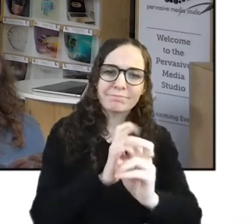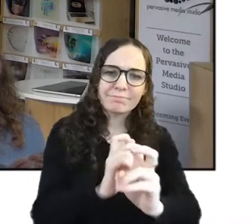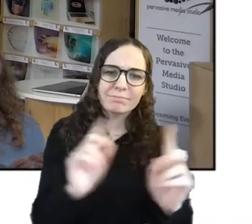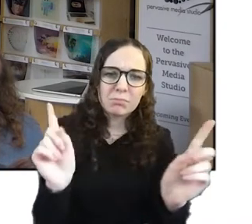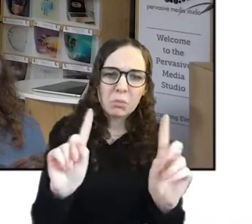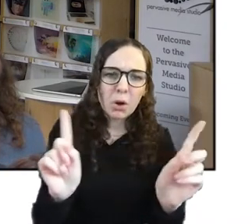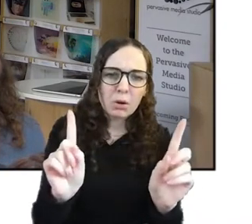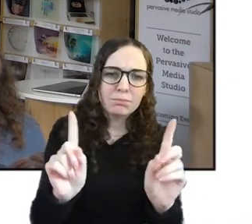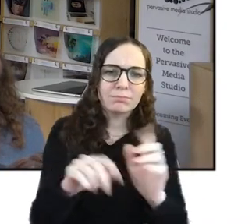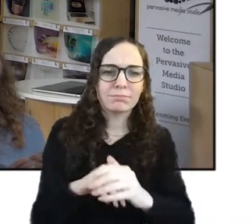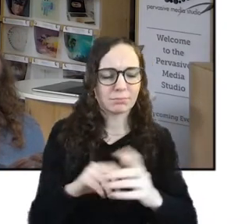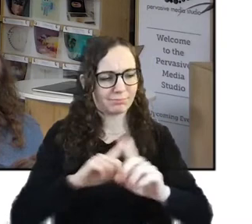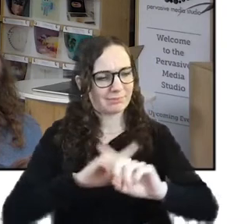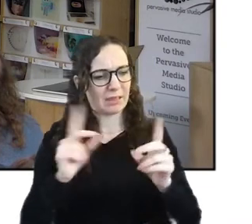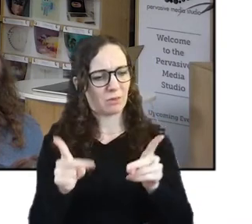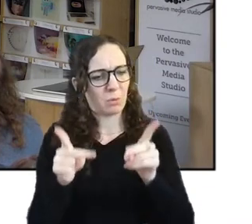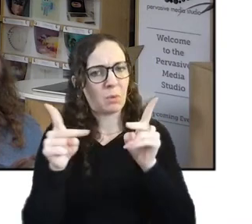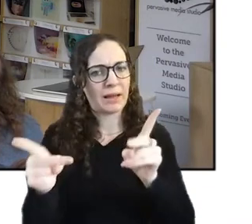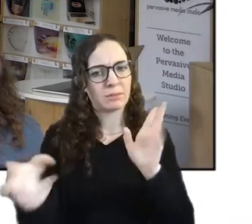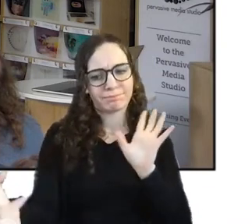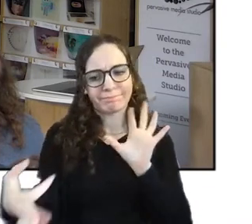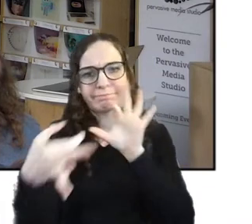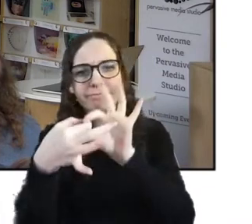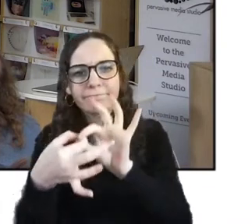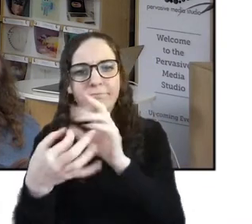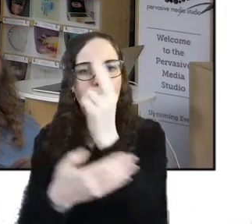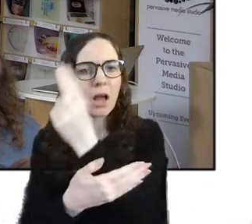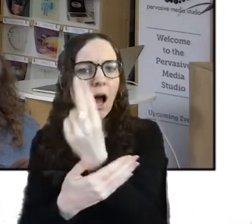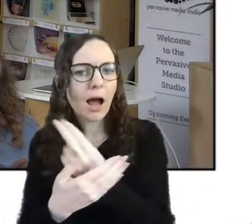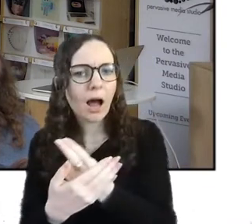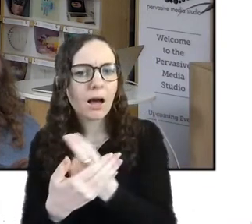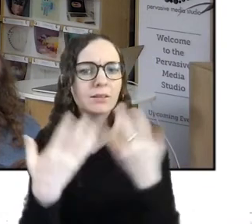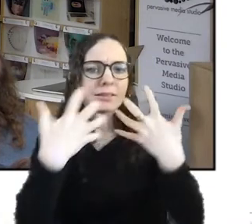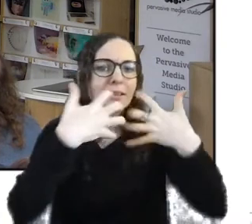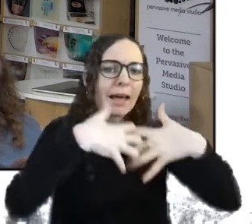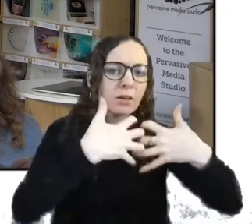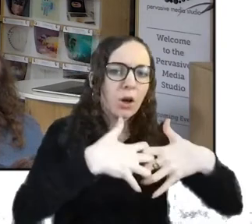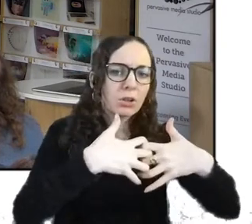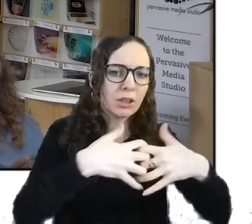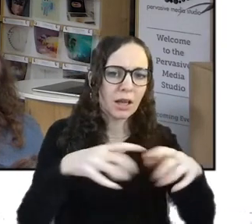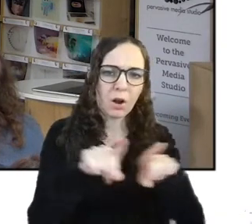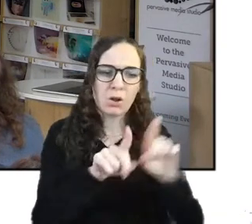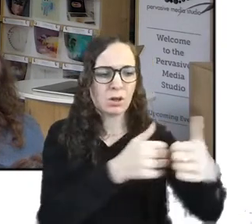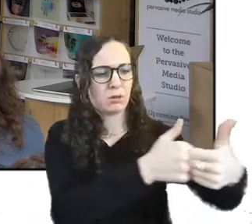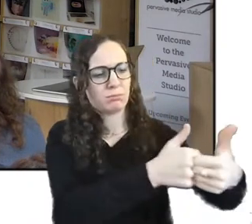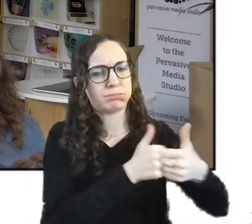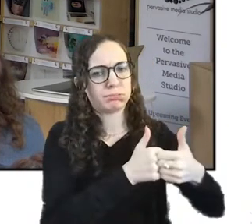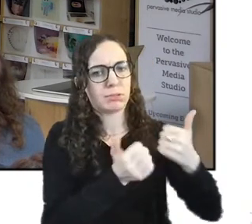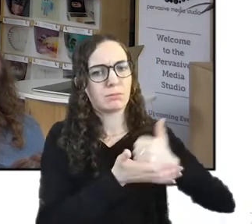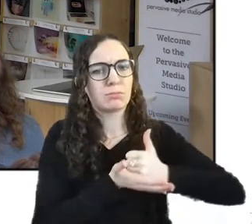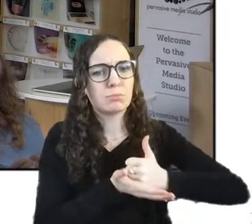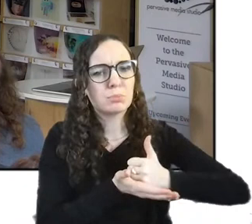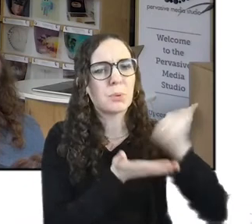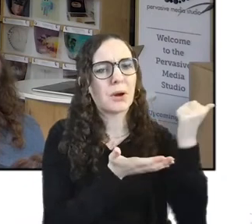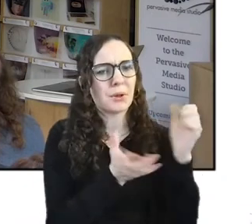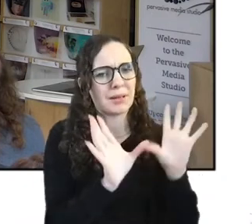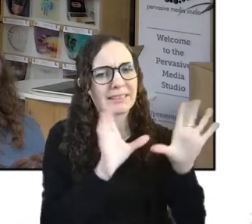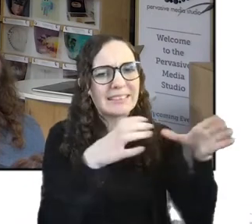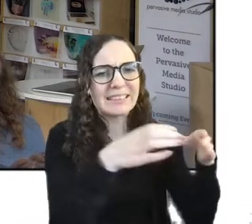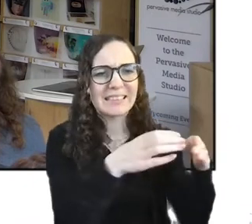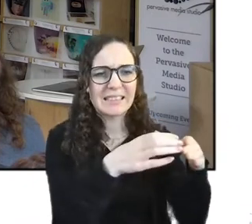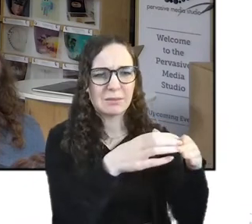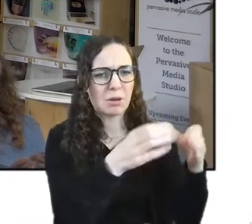to engage with arts and technology. We've also had support from a brilliant team, Alison Cryan, Ruby Myers,